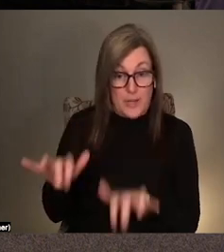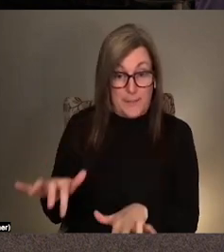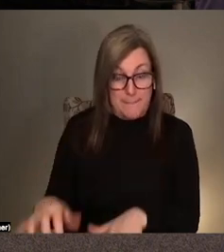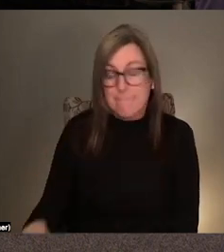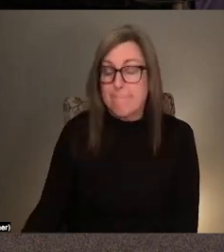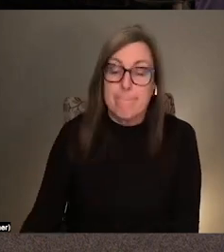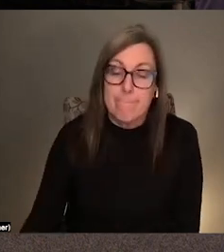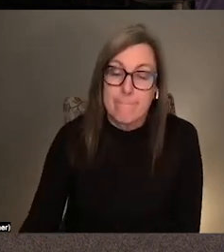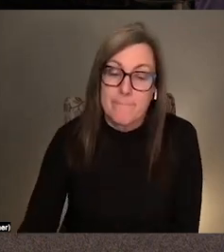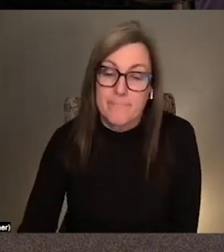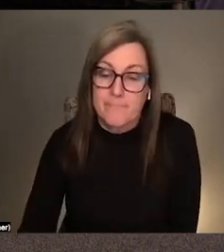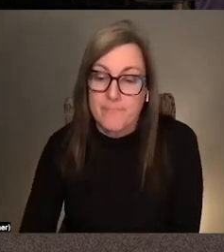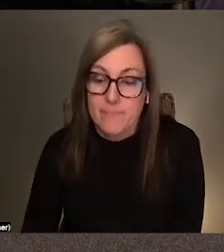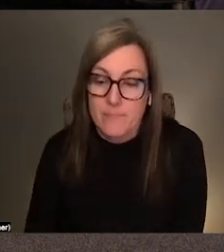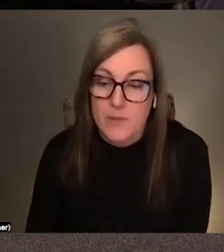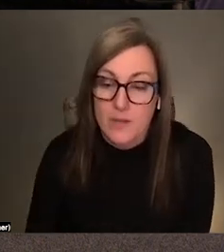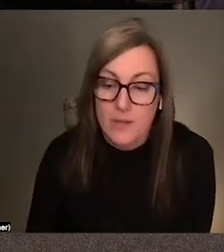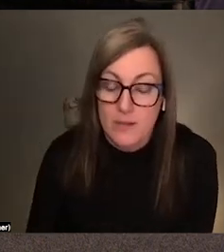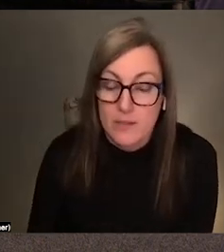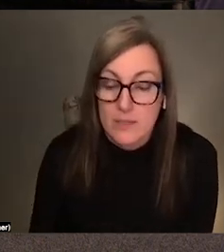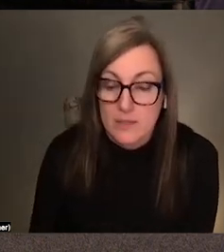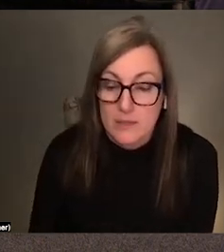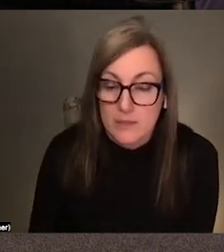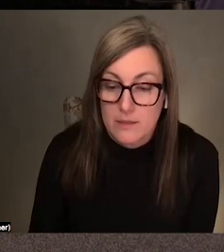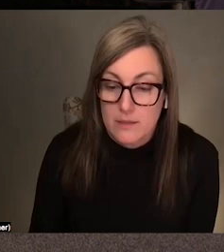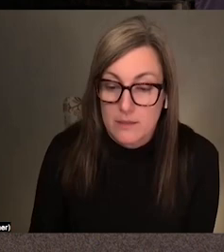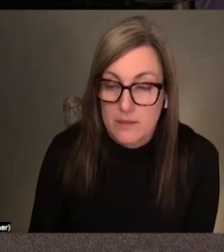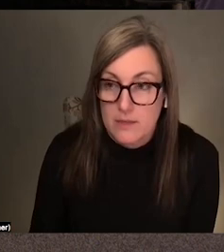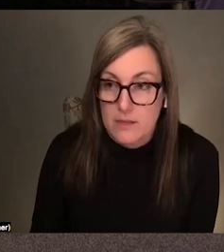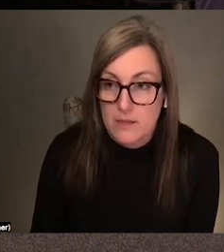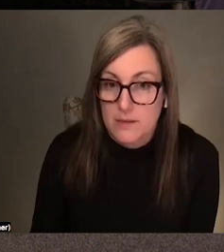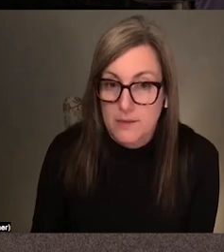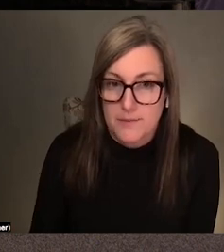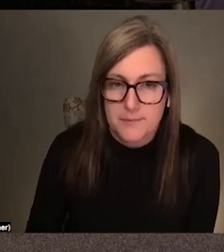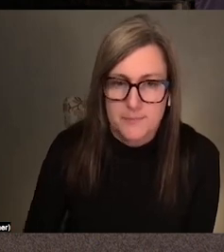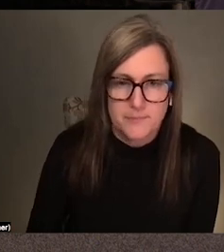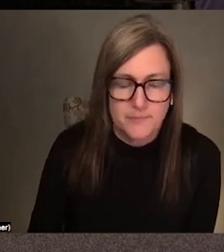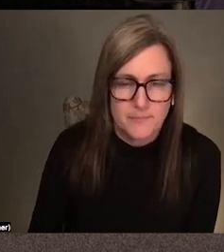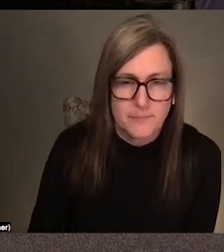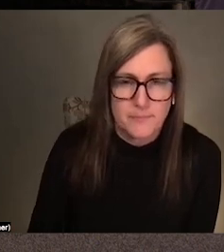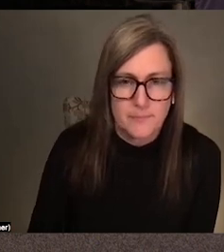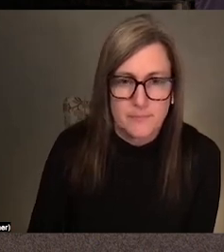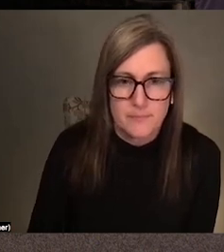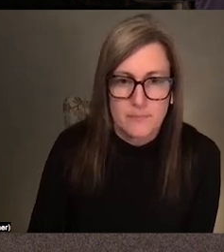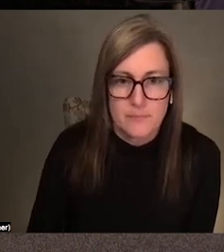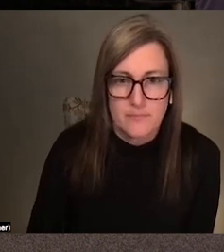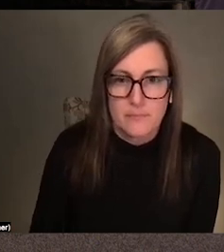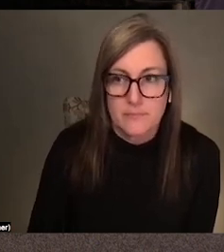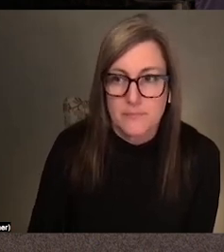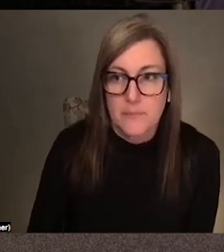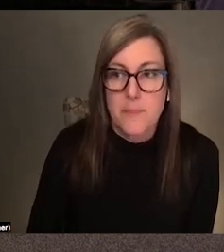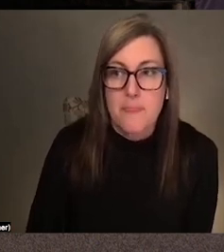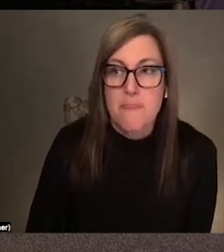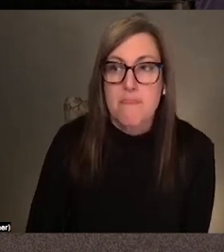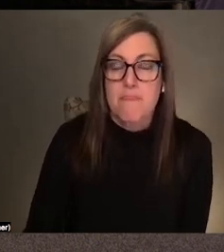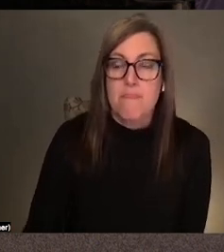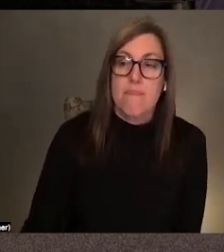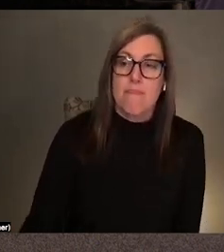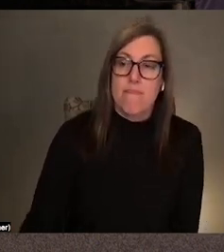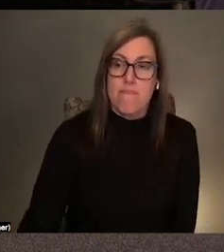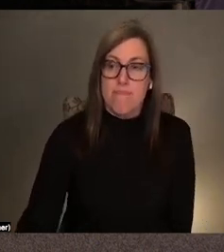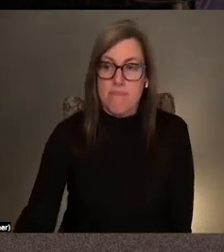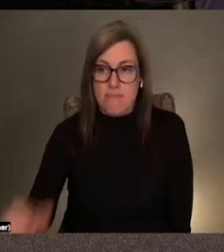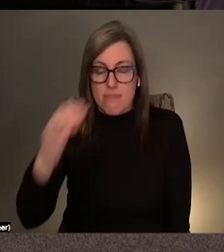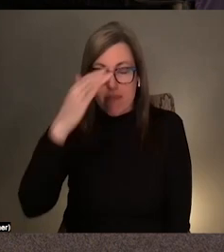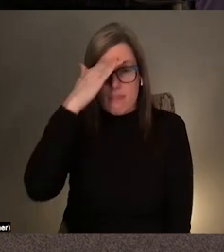Um, I think for me also it was interesting to hear some initial responses to the show yesterday, which was we, we talked about this, but